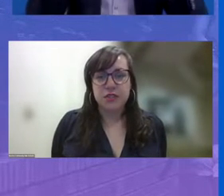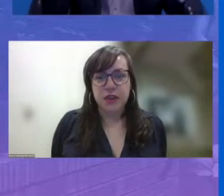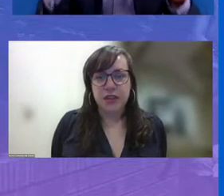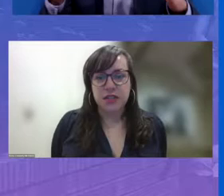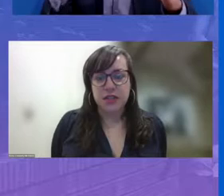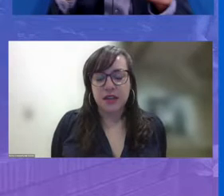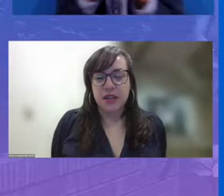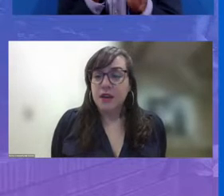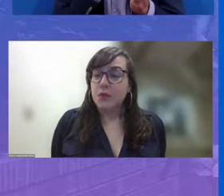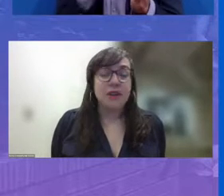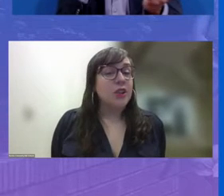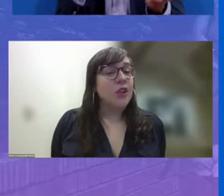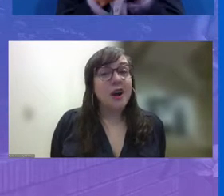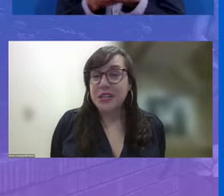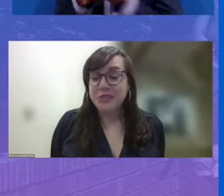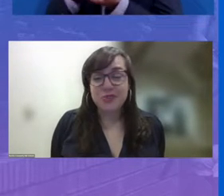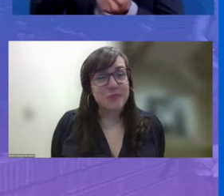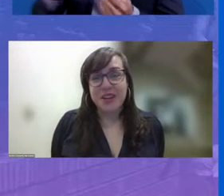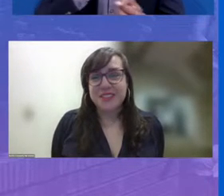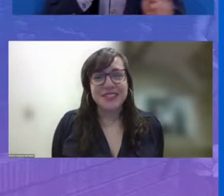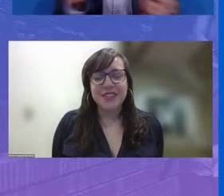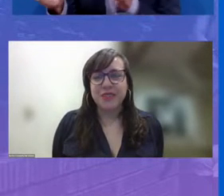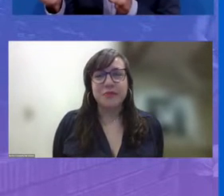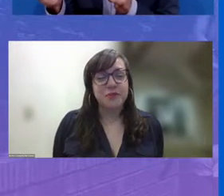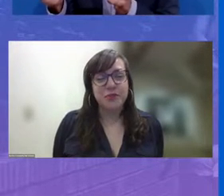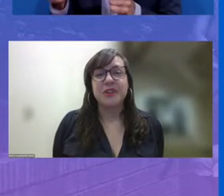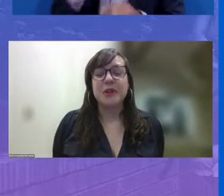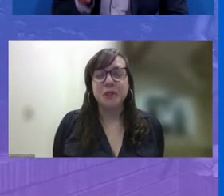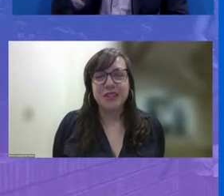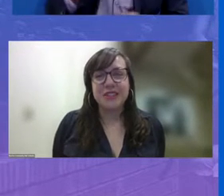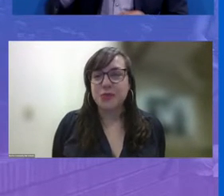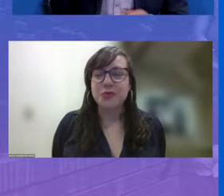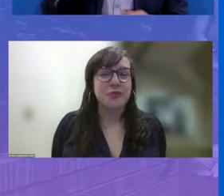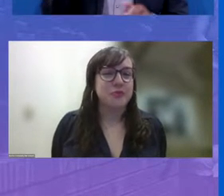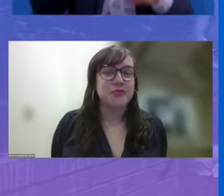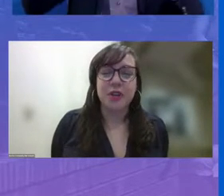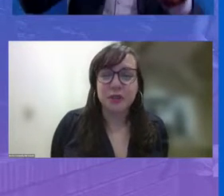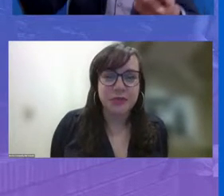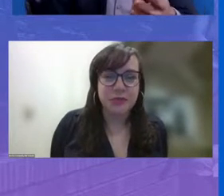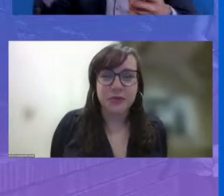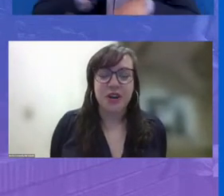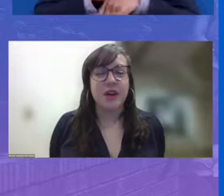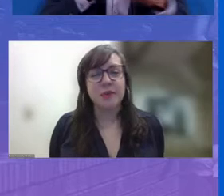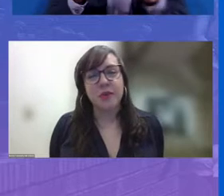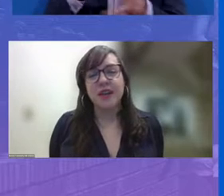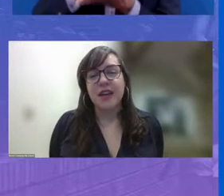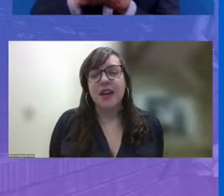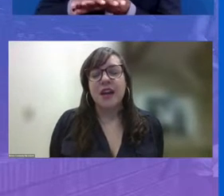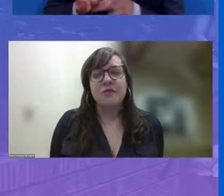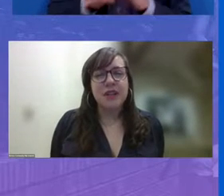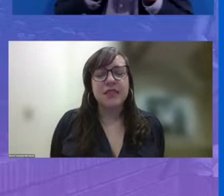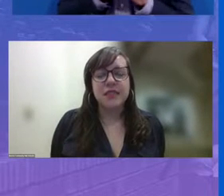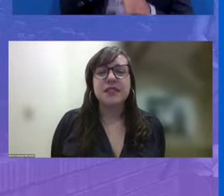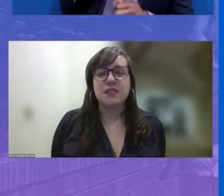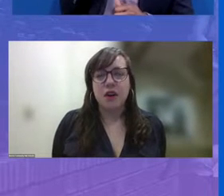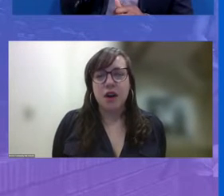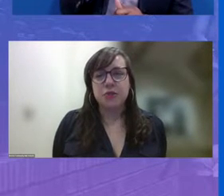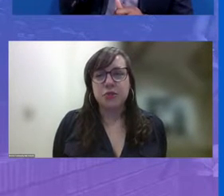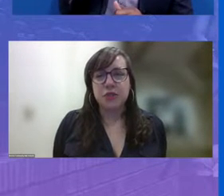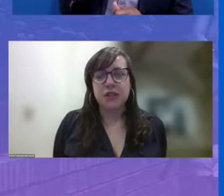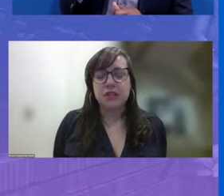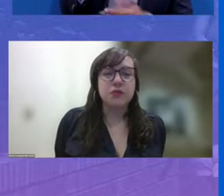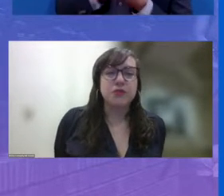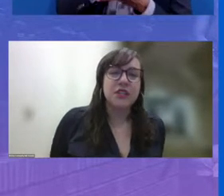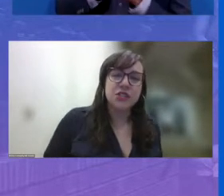for this strategy. We have a long history in Boston of doing community schools from freedom schools onward, and really this is our